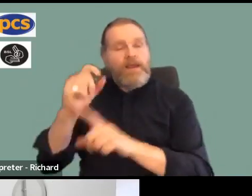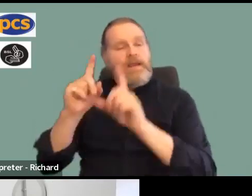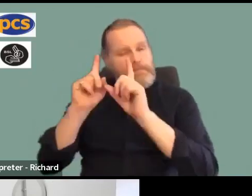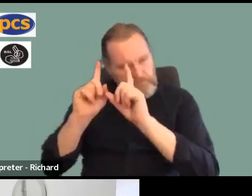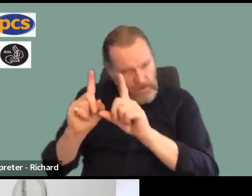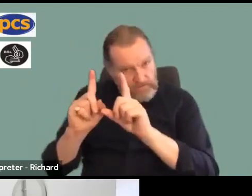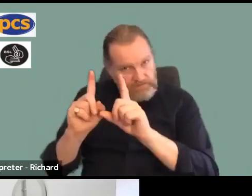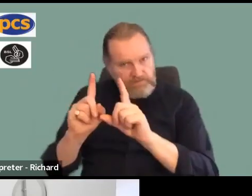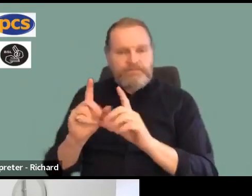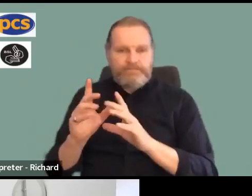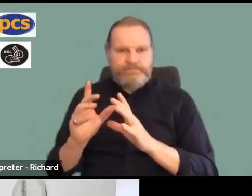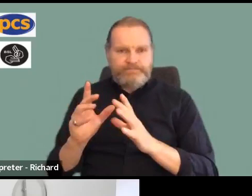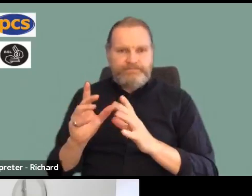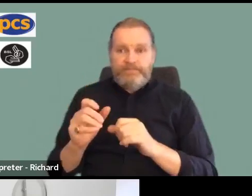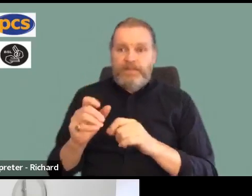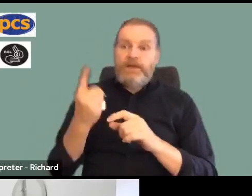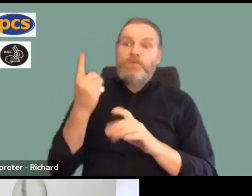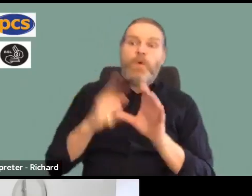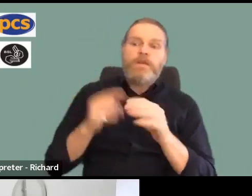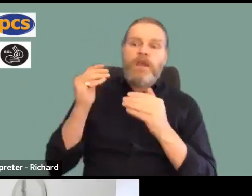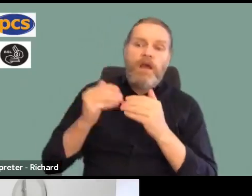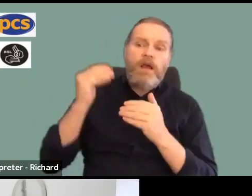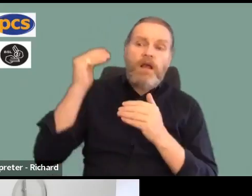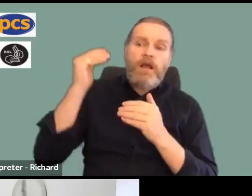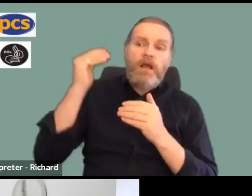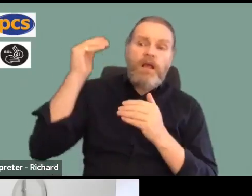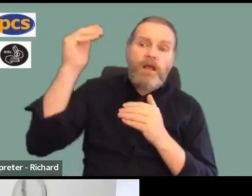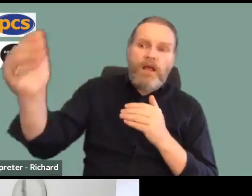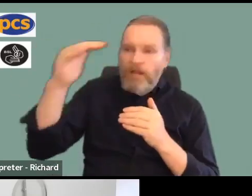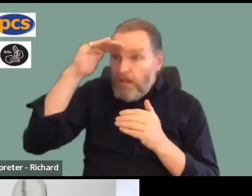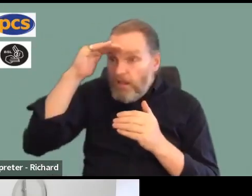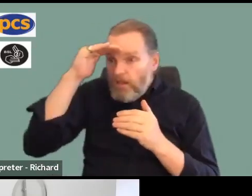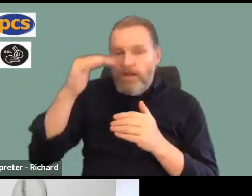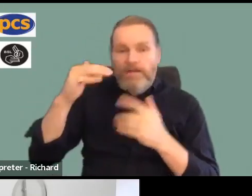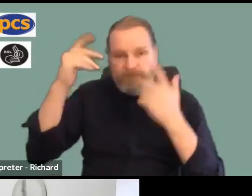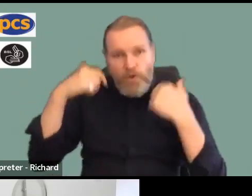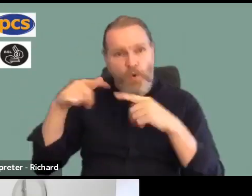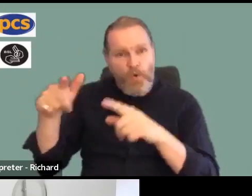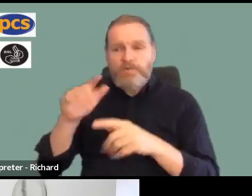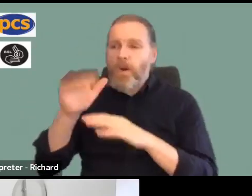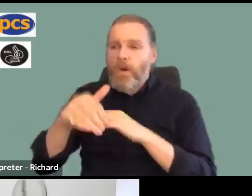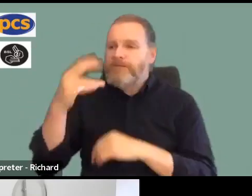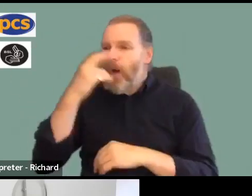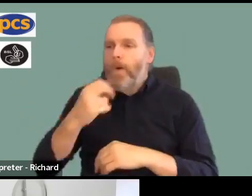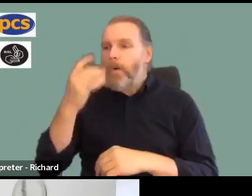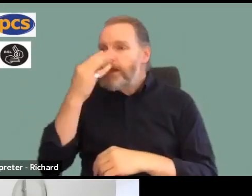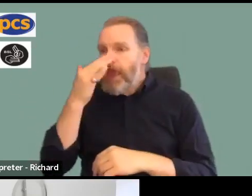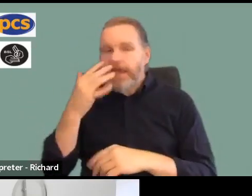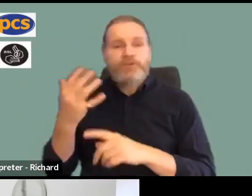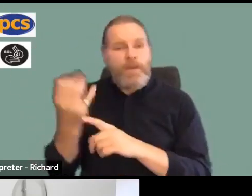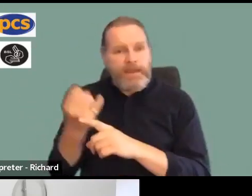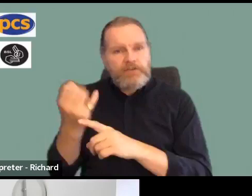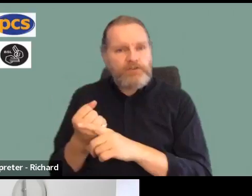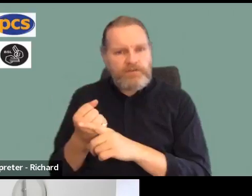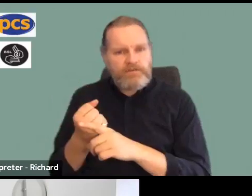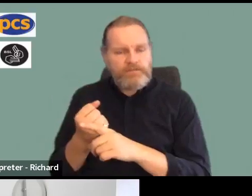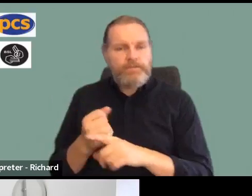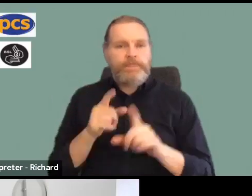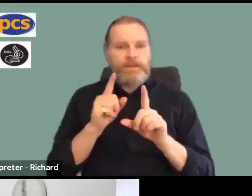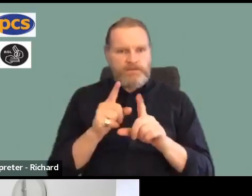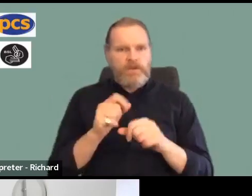that given it's a year away, we make that very much central to our demands. And imagine if on top of a pay rise,